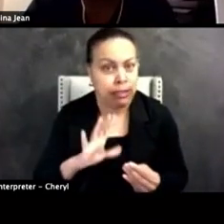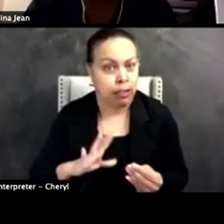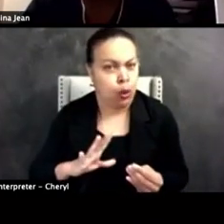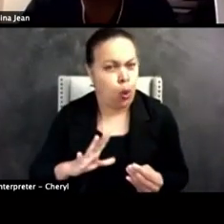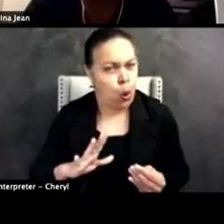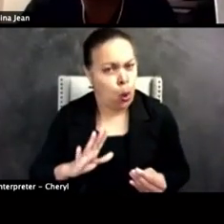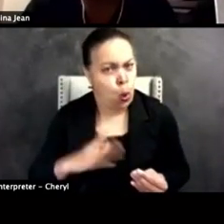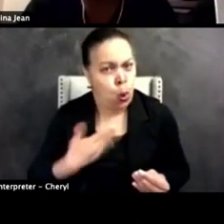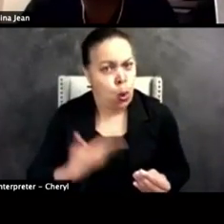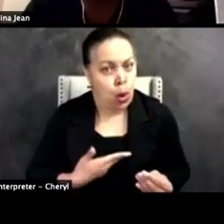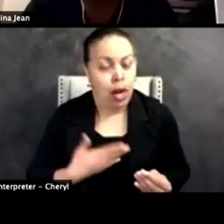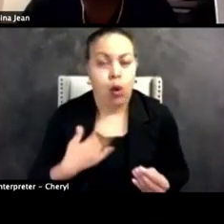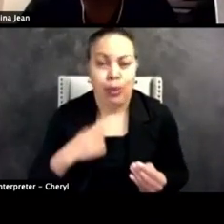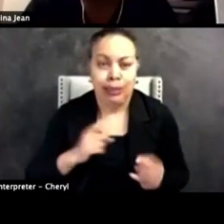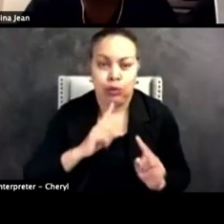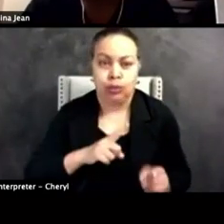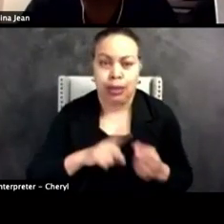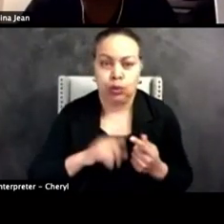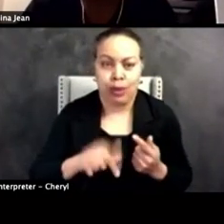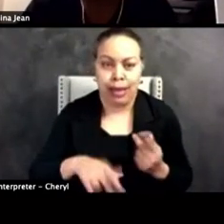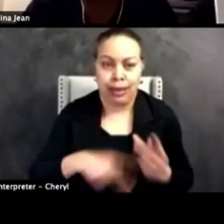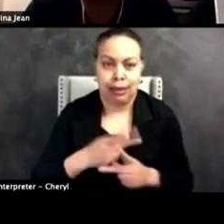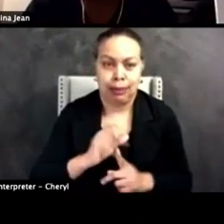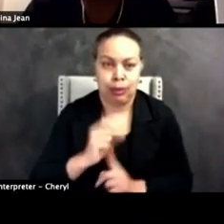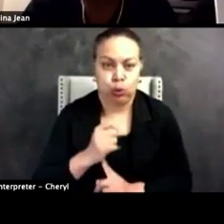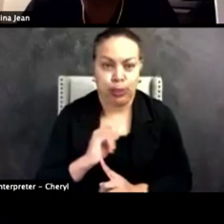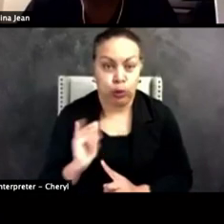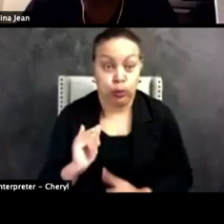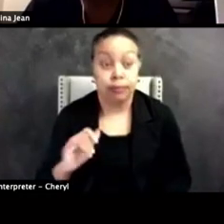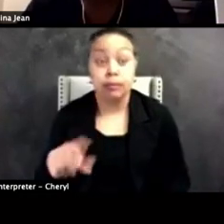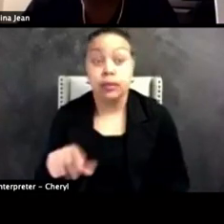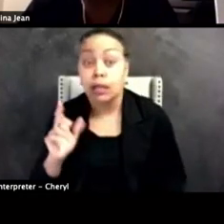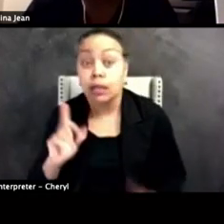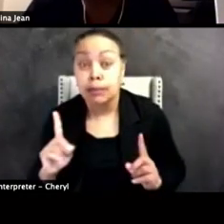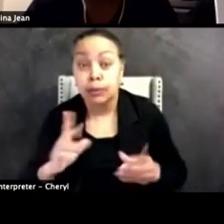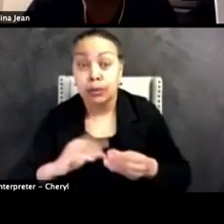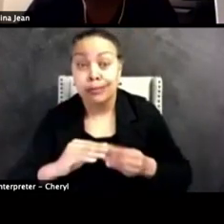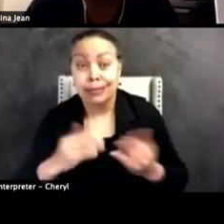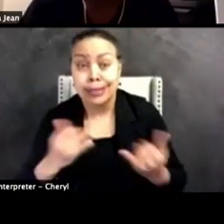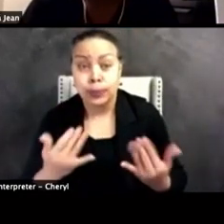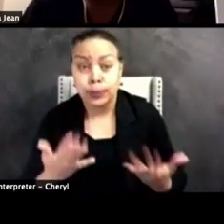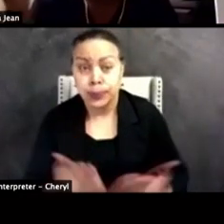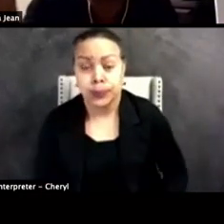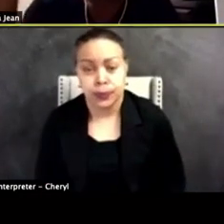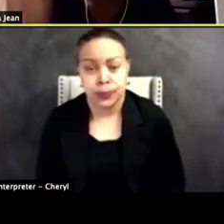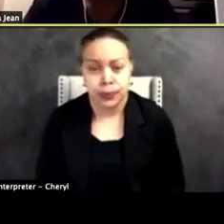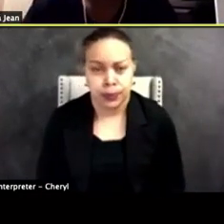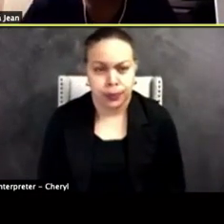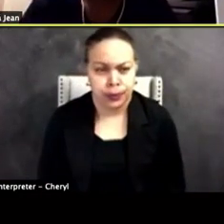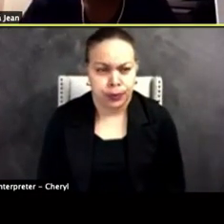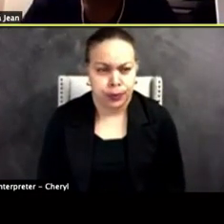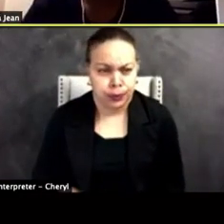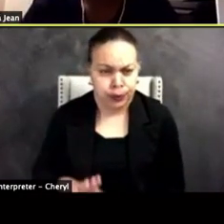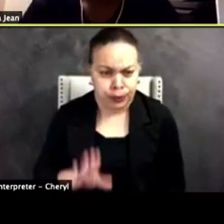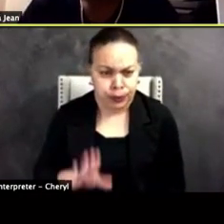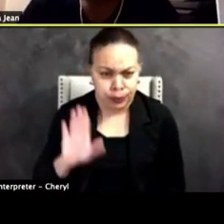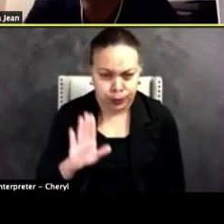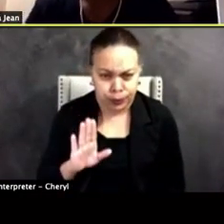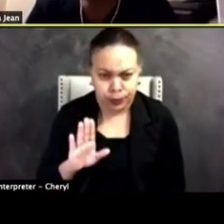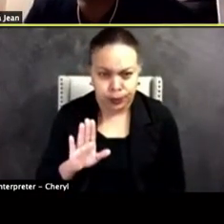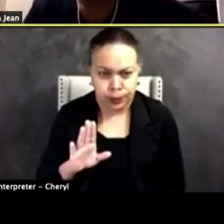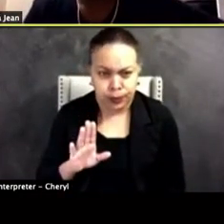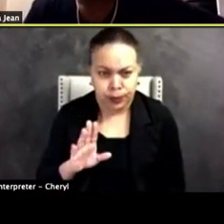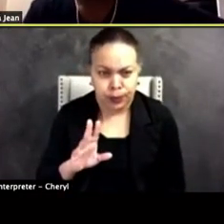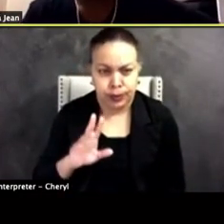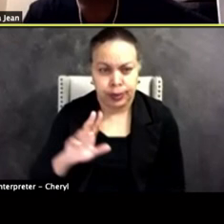cases as well. Others, Greg, Regina, anybody else want to jump in here? I can jump in. Go ahead, Regina.